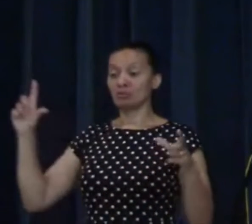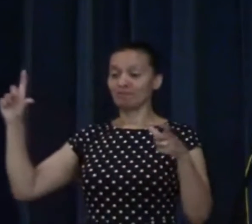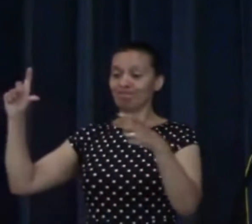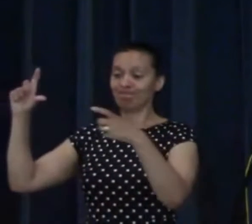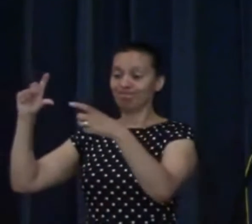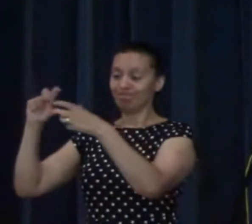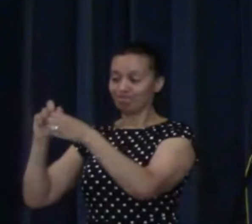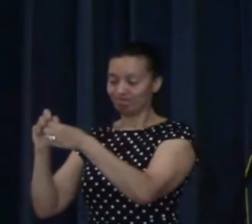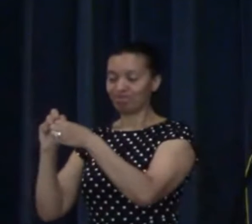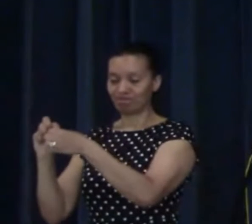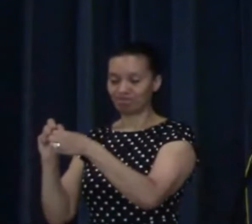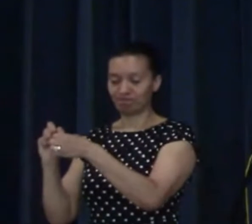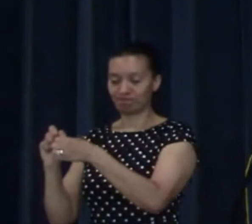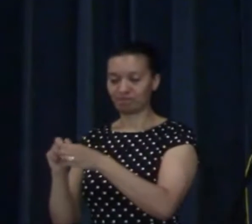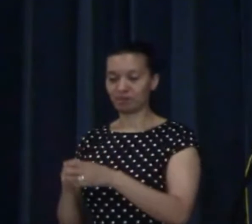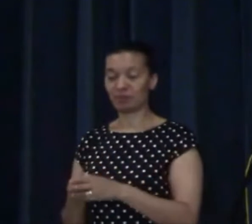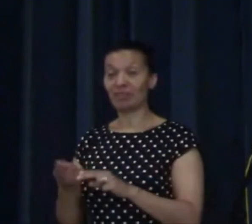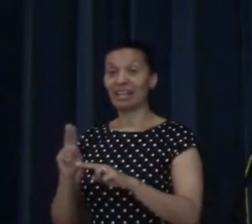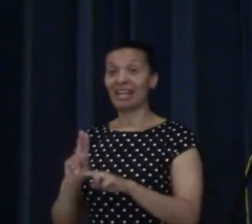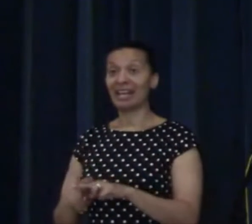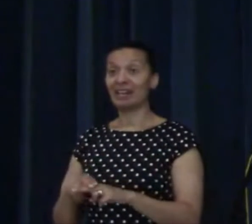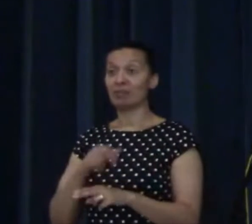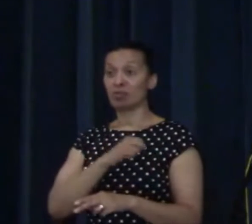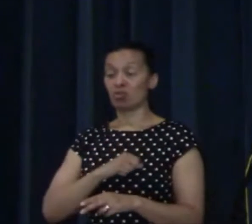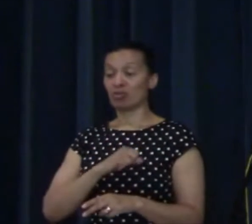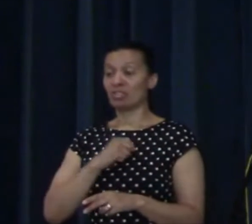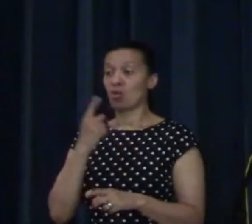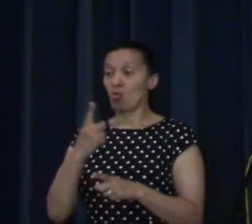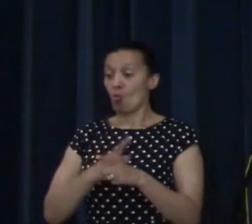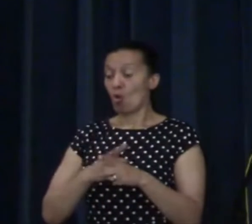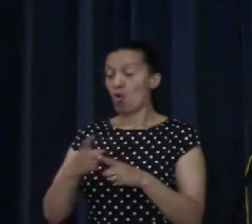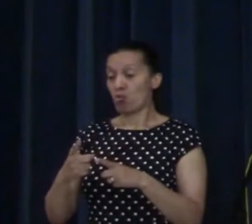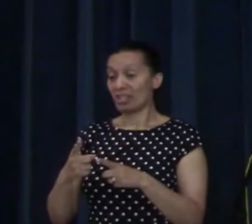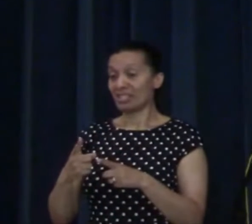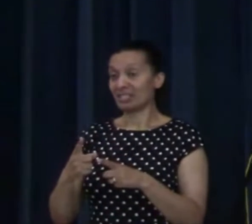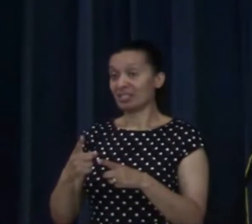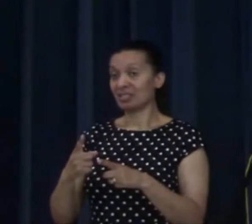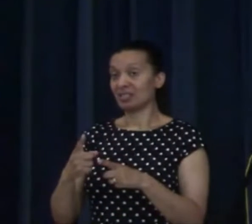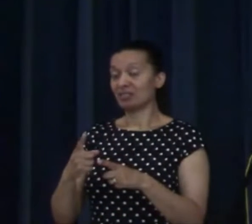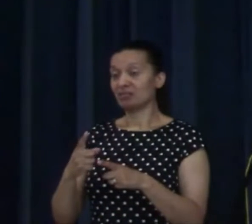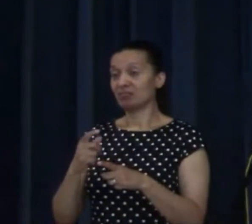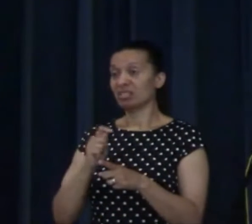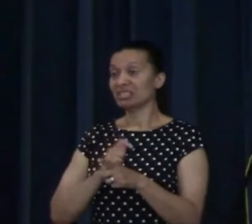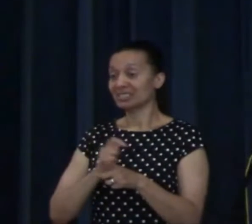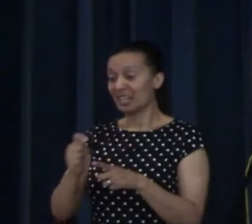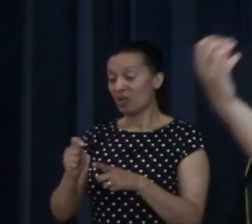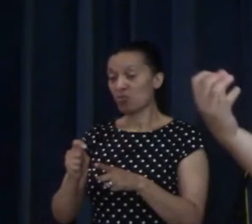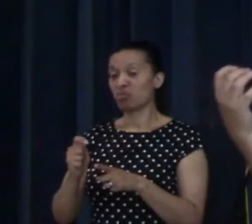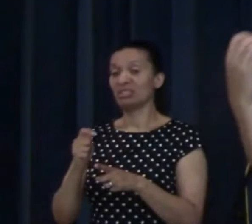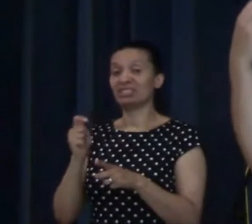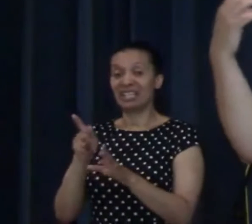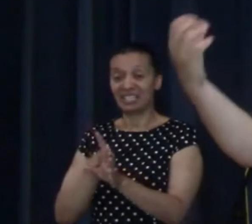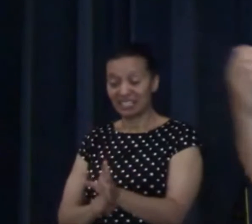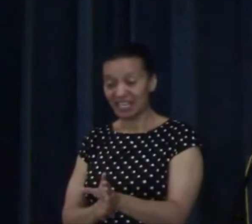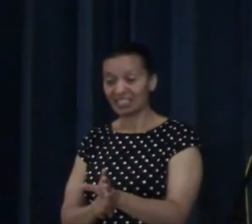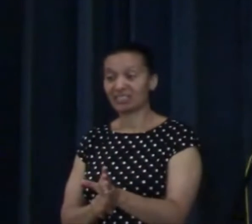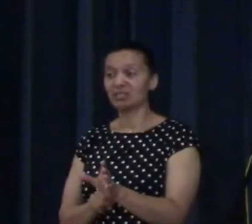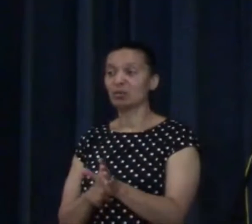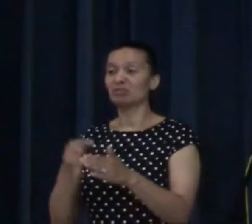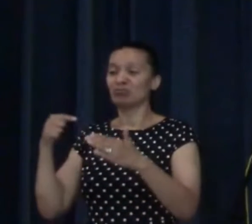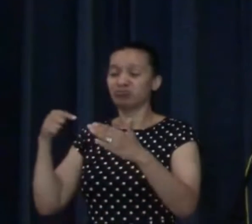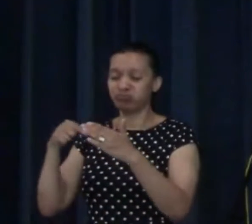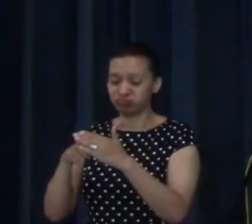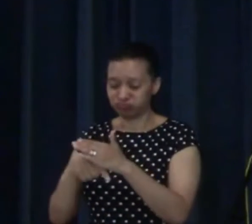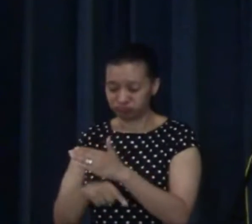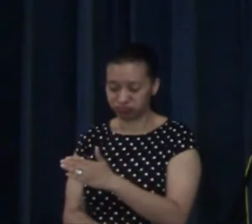have that relationship with him. If you have been a Christian for one week, ten weeks, or ten years, he wants a deeper relationship with you.